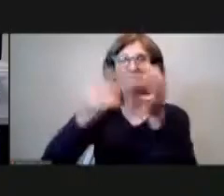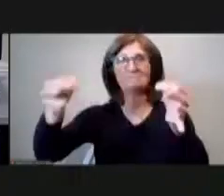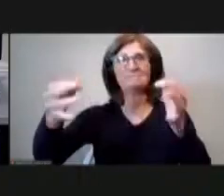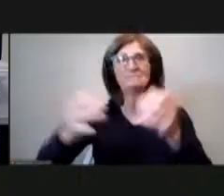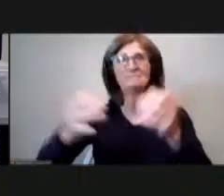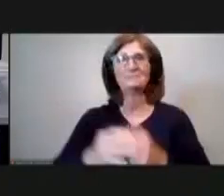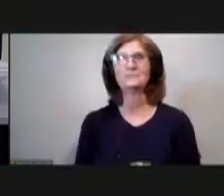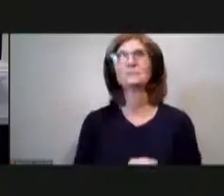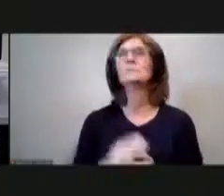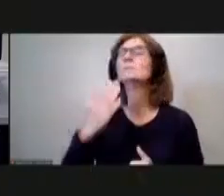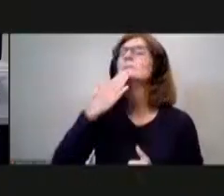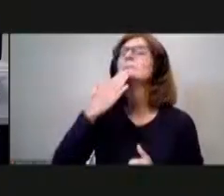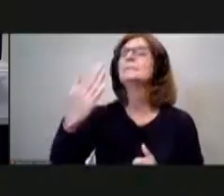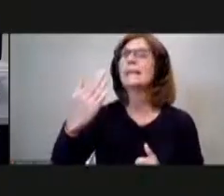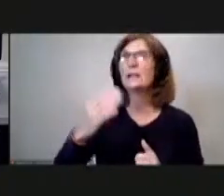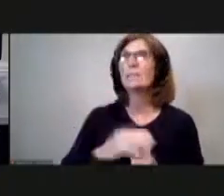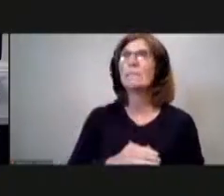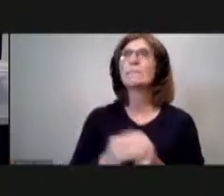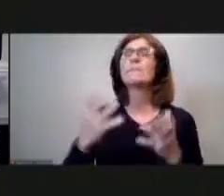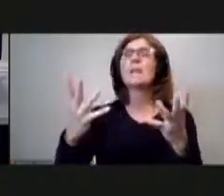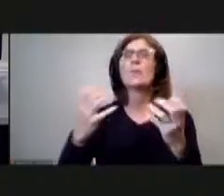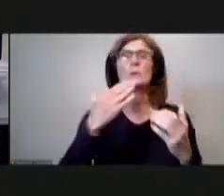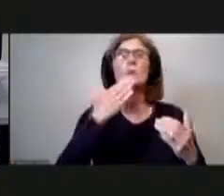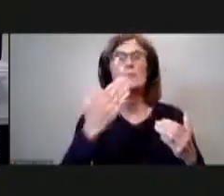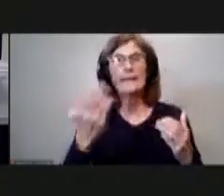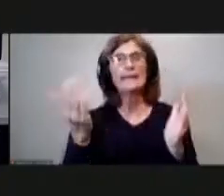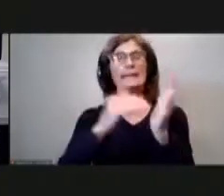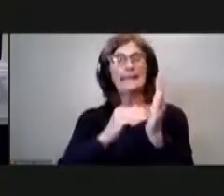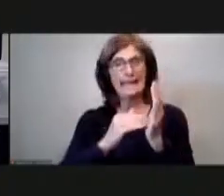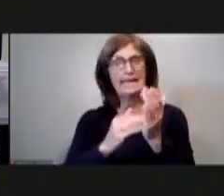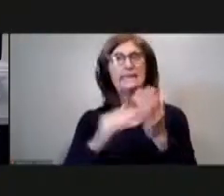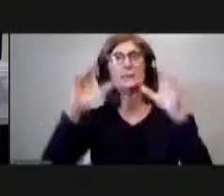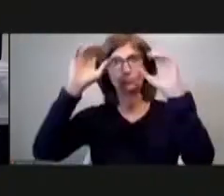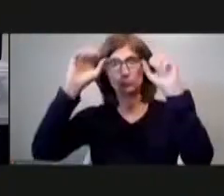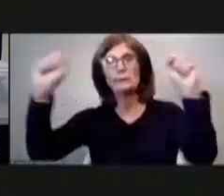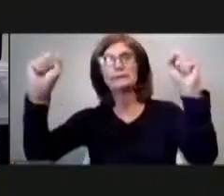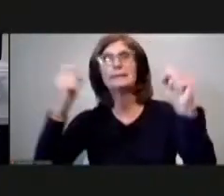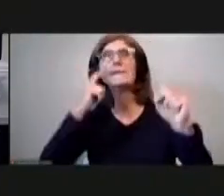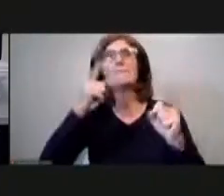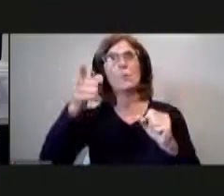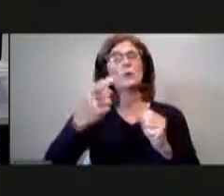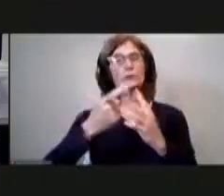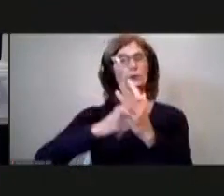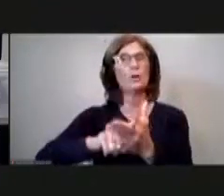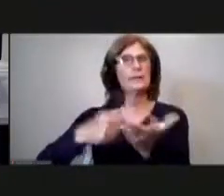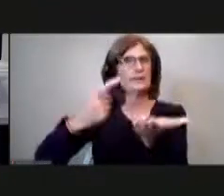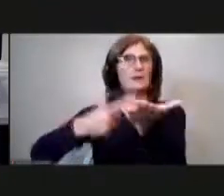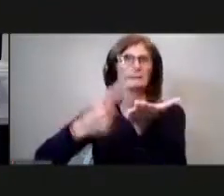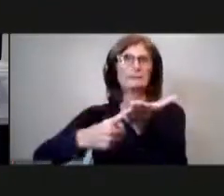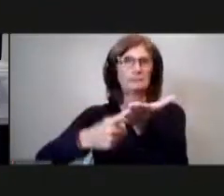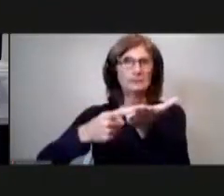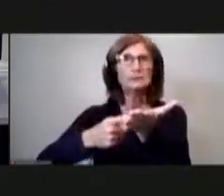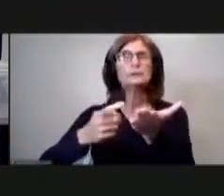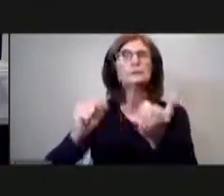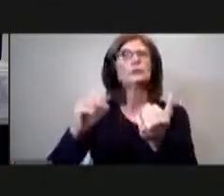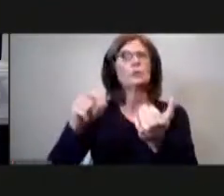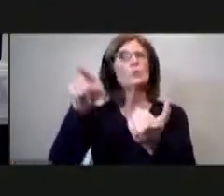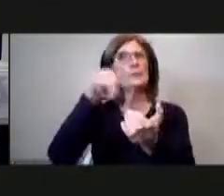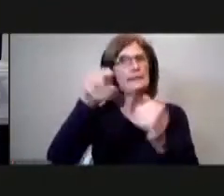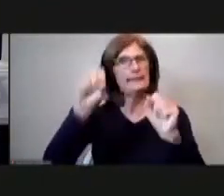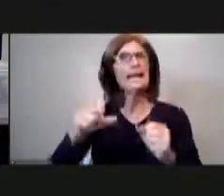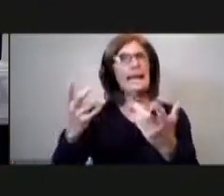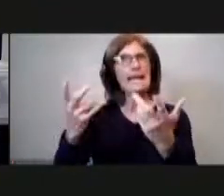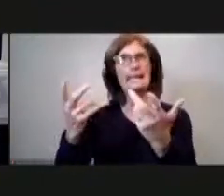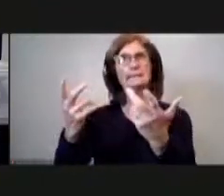thank you mr chair um first i want to thank again council president for initiating this conversation and bringing it to the point where we can talk about it at a